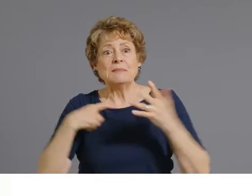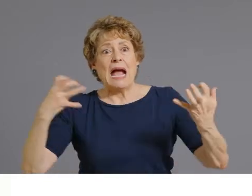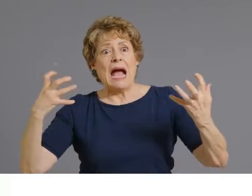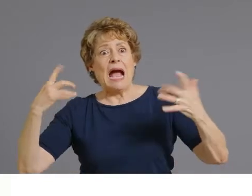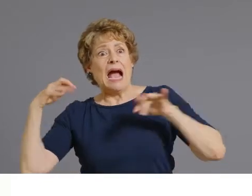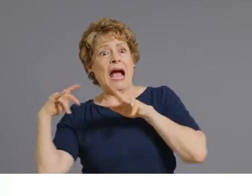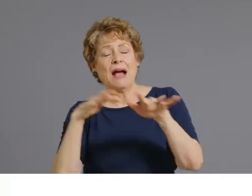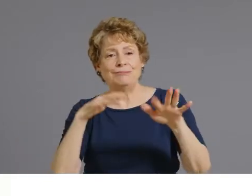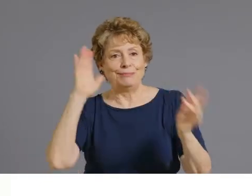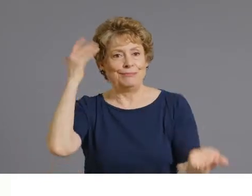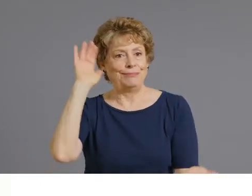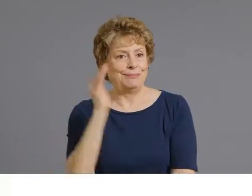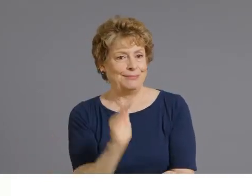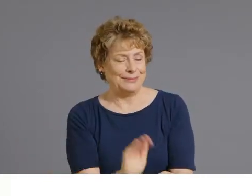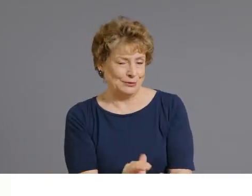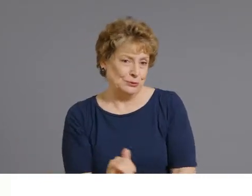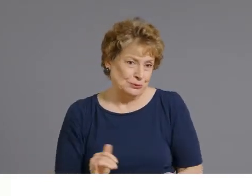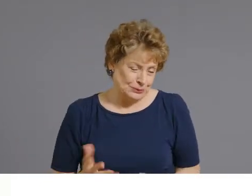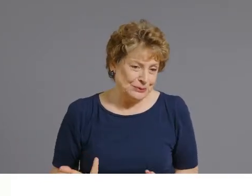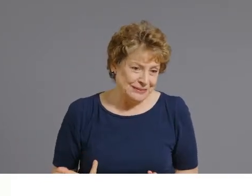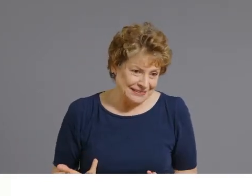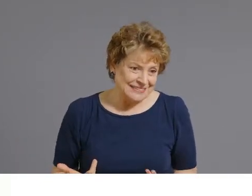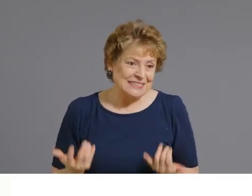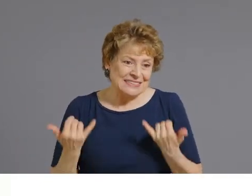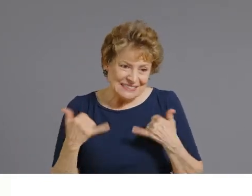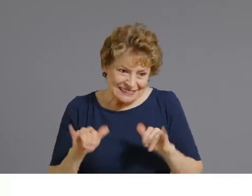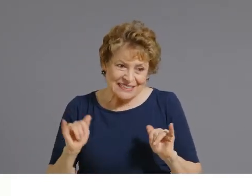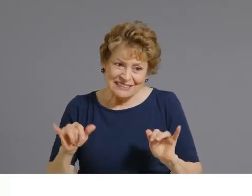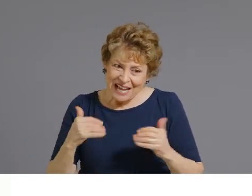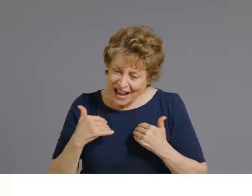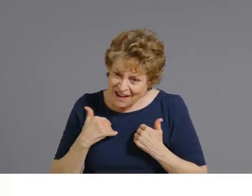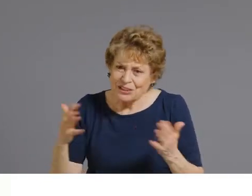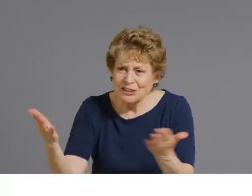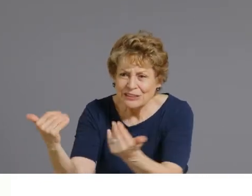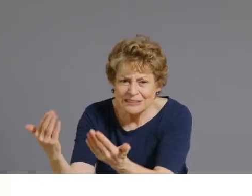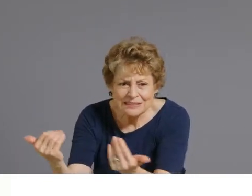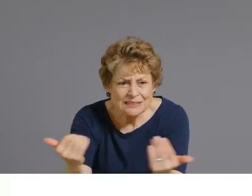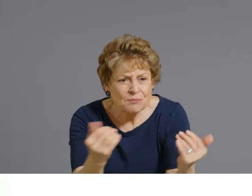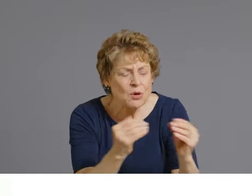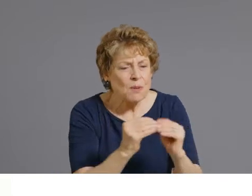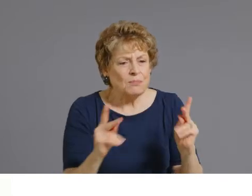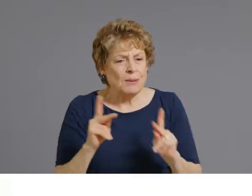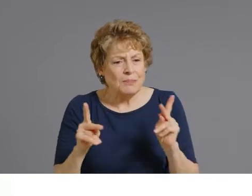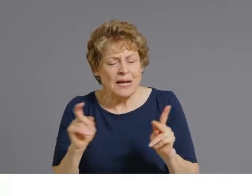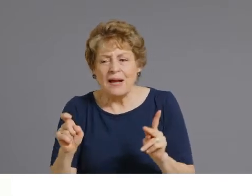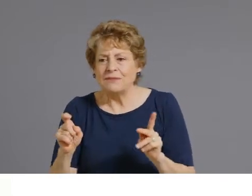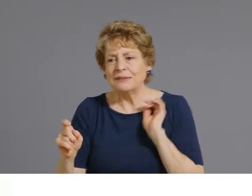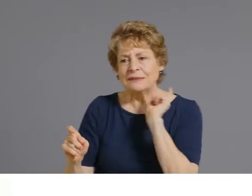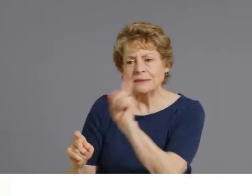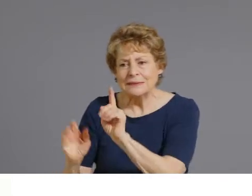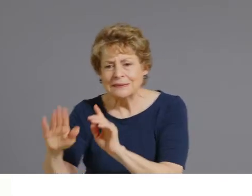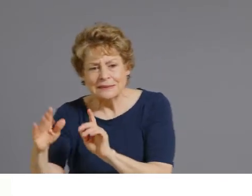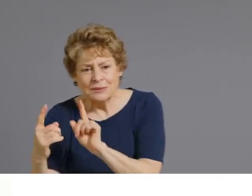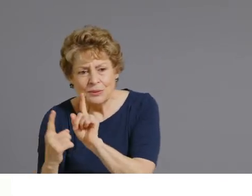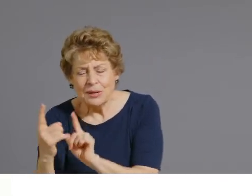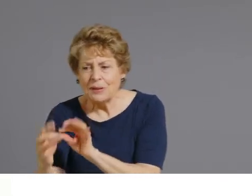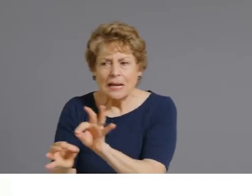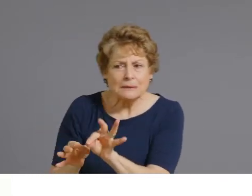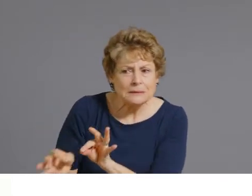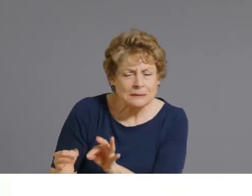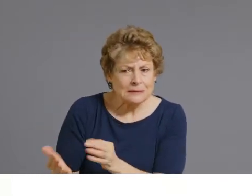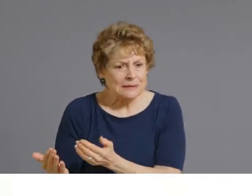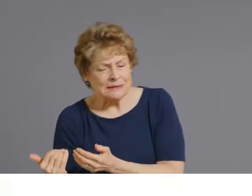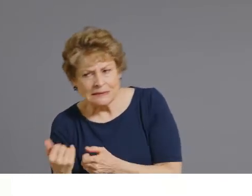know that we need to encourage those answer questions on a one on one basis to ensure people that these are safe, they're effective,